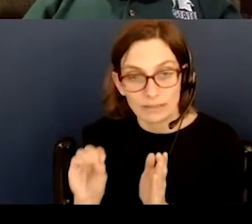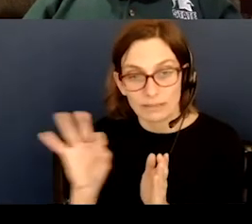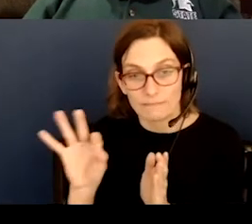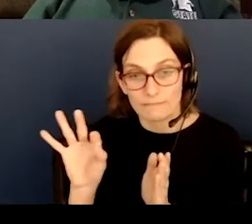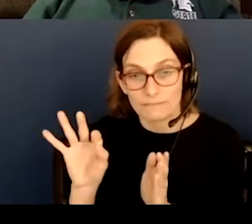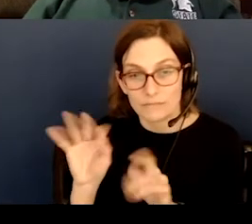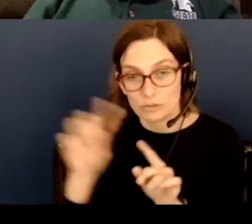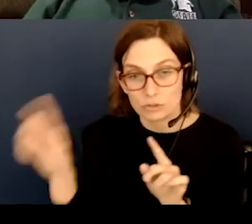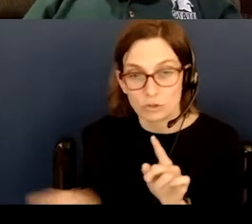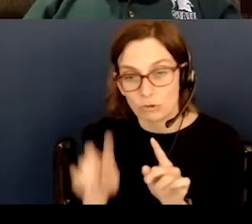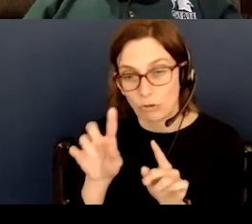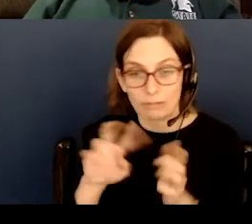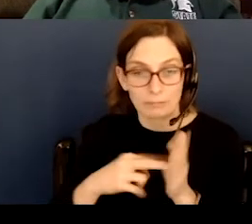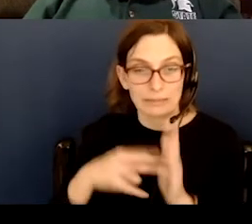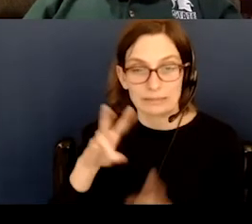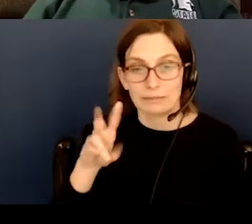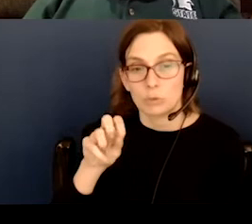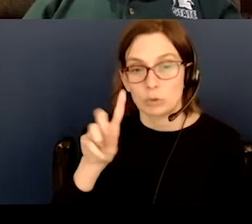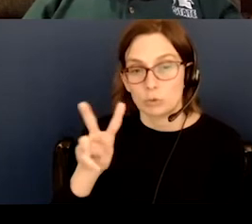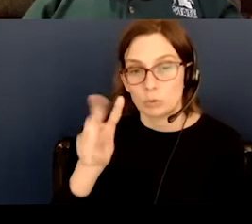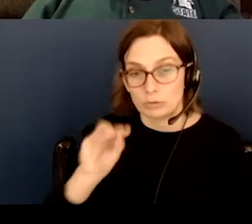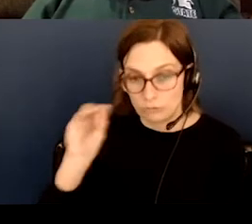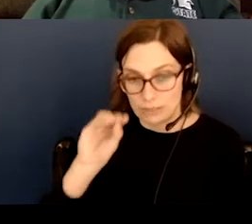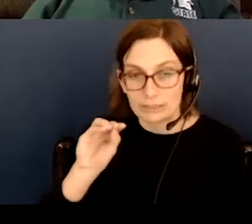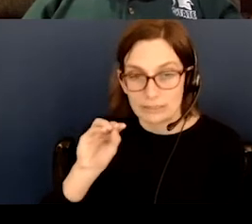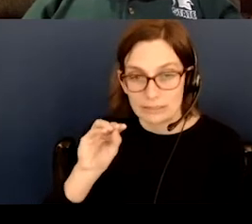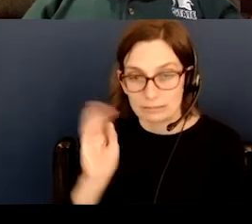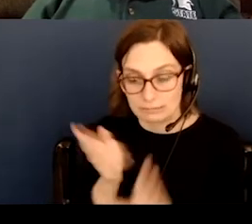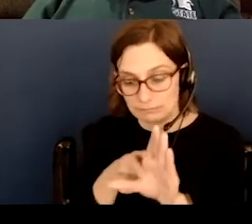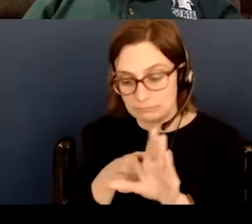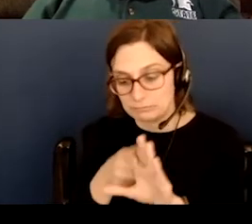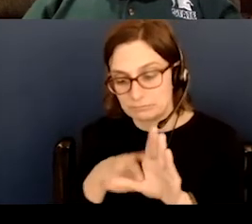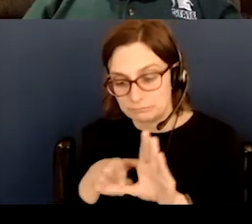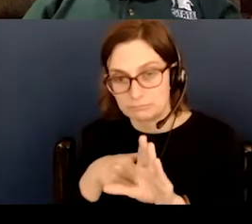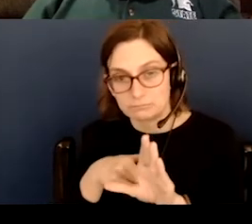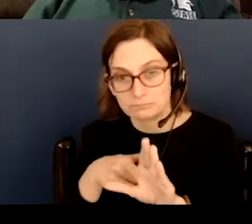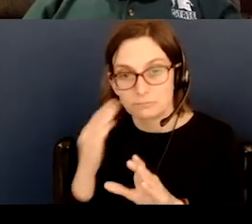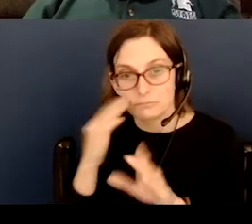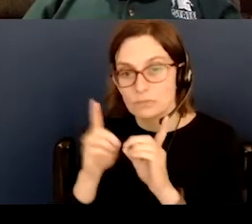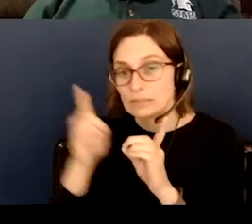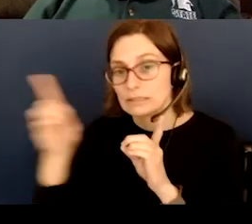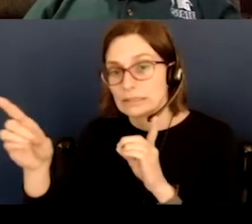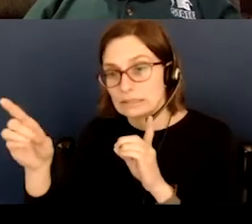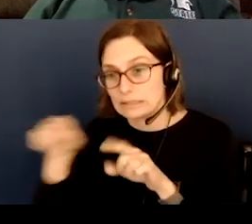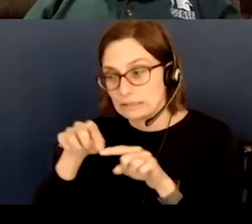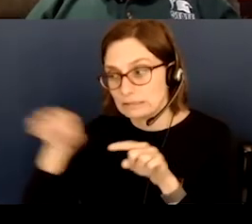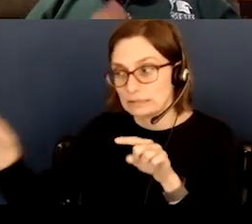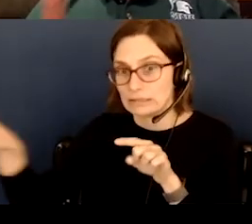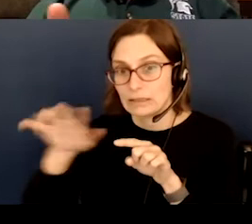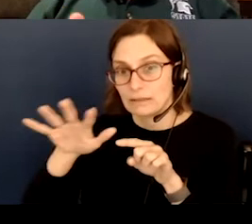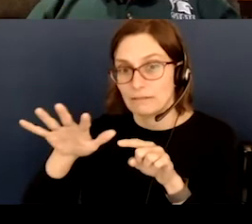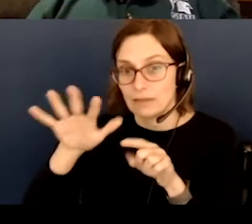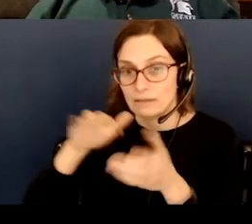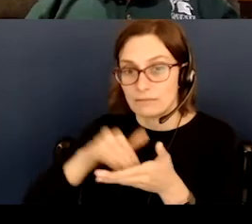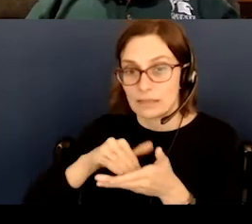So 7.2 degrees. And he knew the distance to Syene was 5,000 stadiums. That's